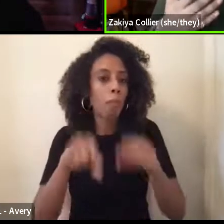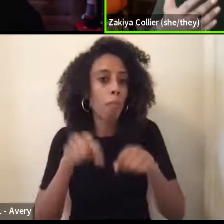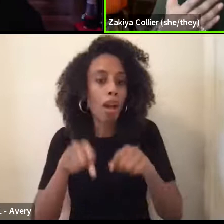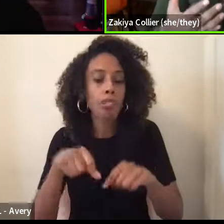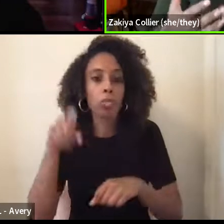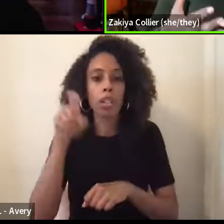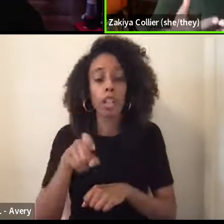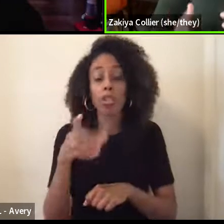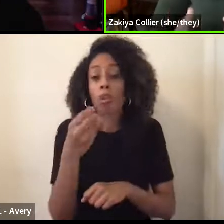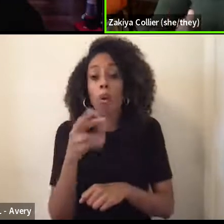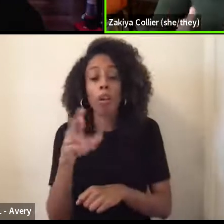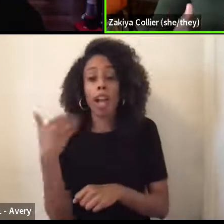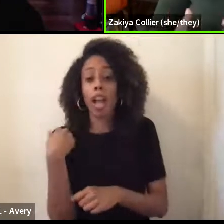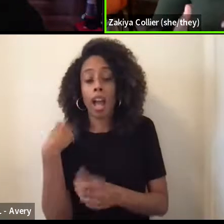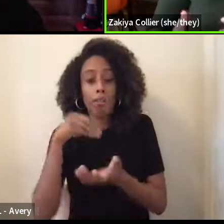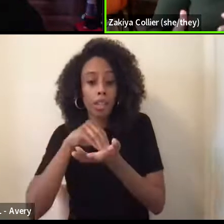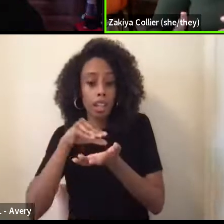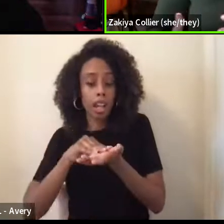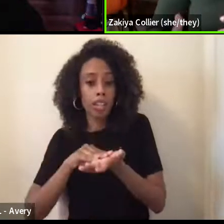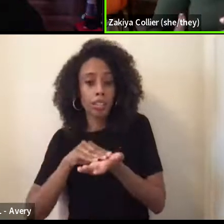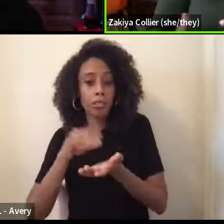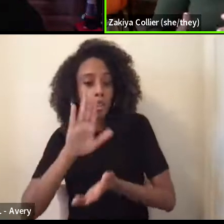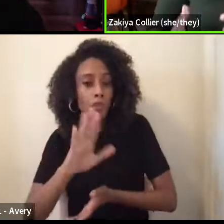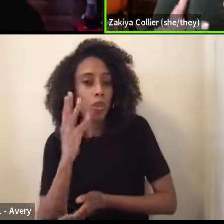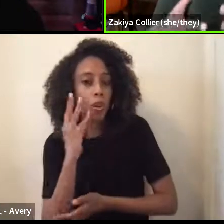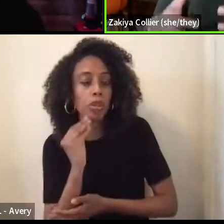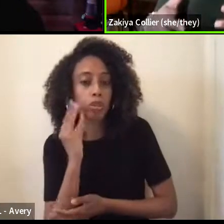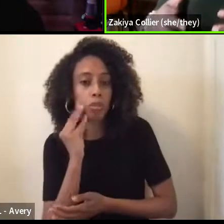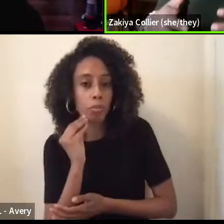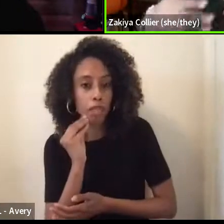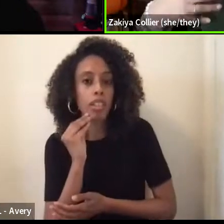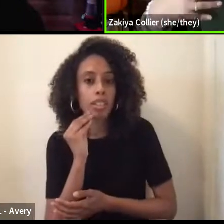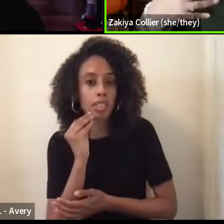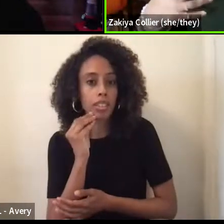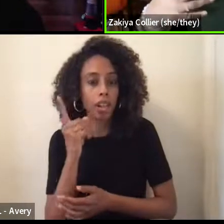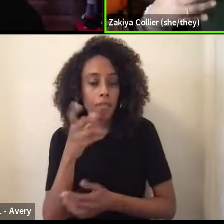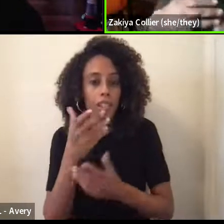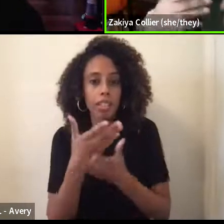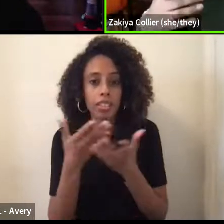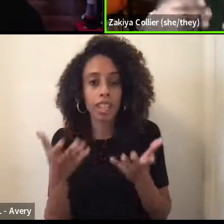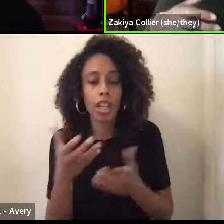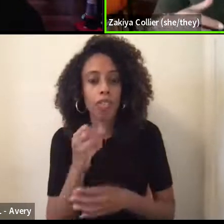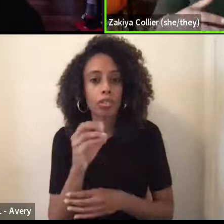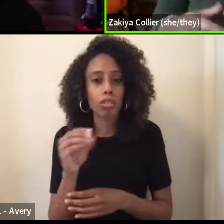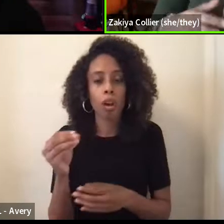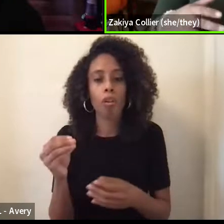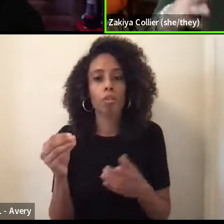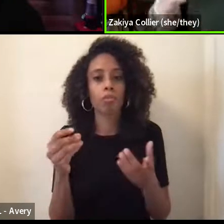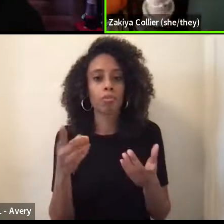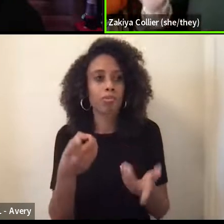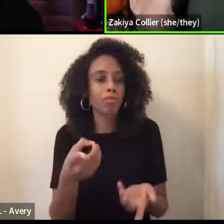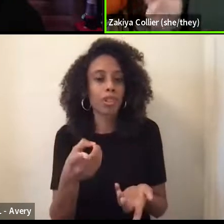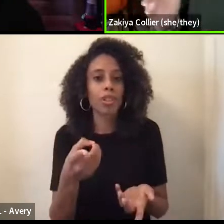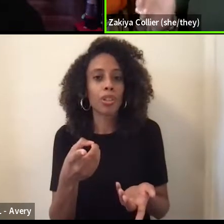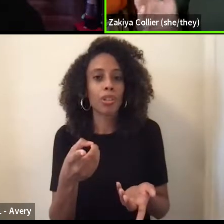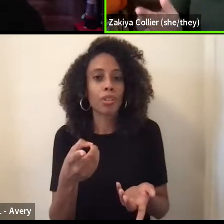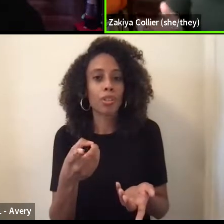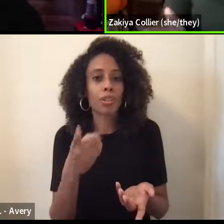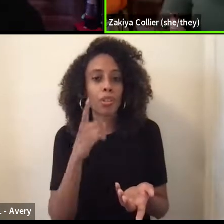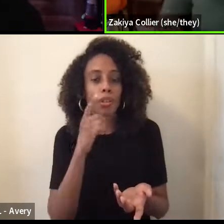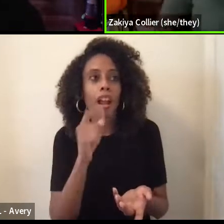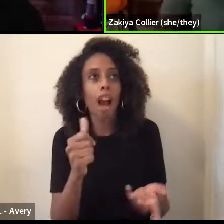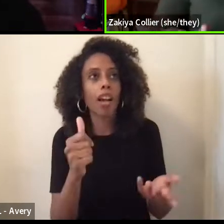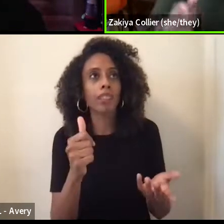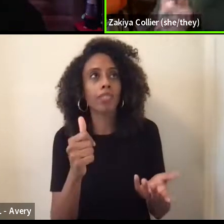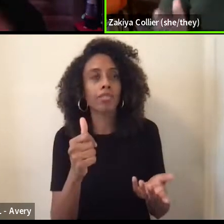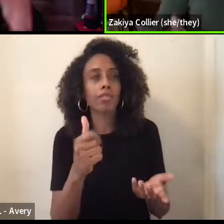documentation of your own experiences of this thing. so like, you don't, you know, you aren't gas lit by